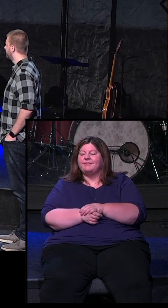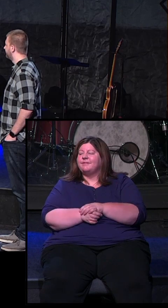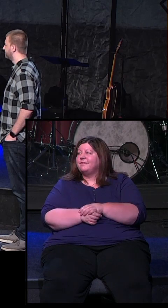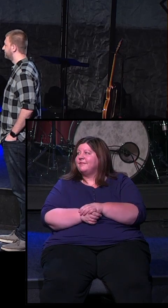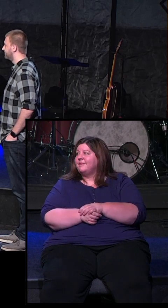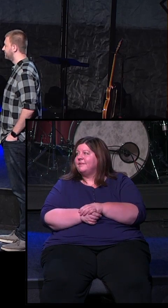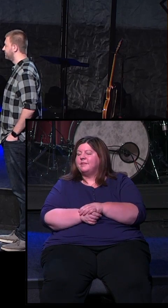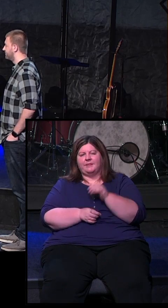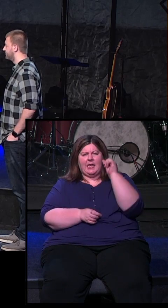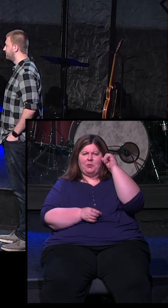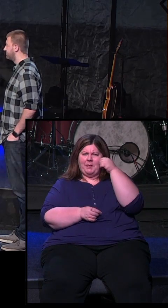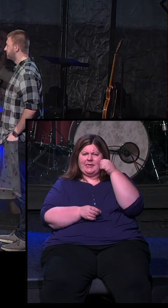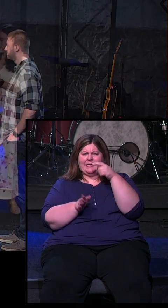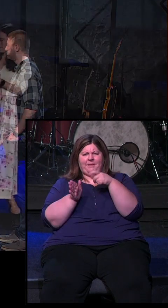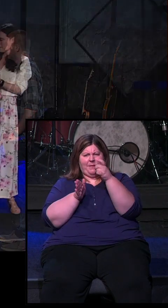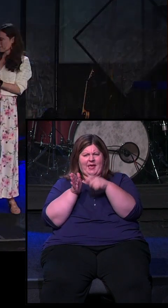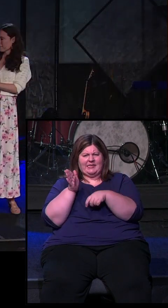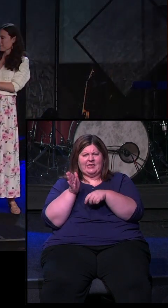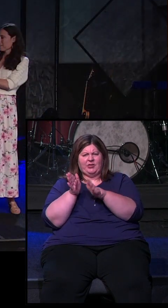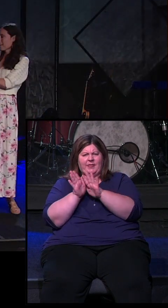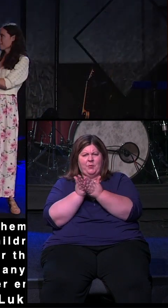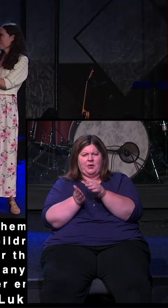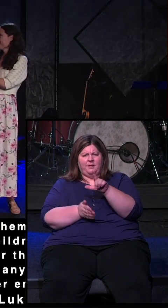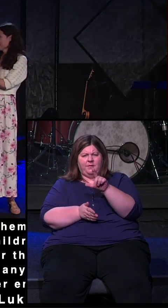I'm reminded of a passage in Luke.